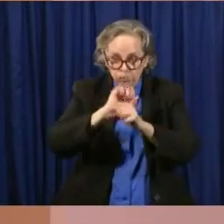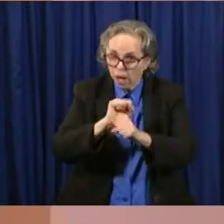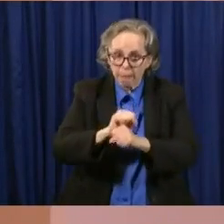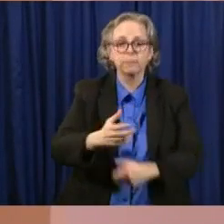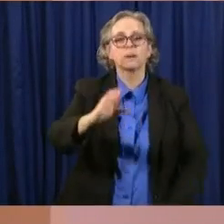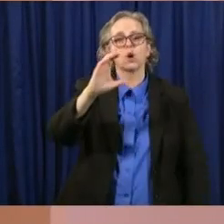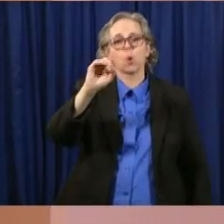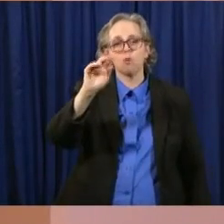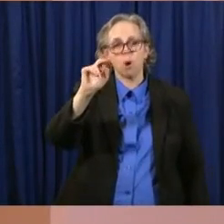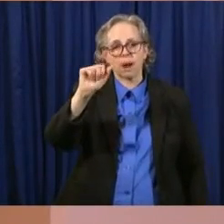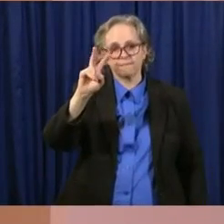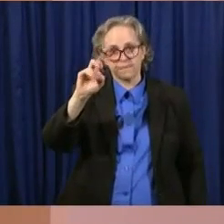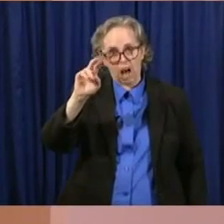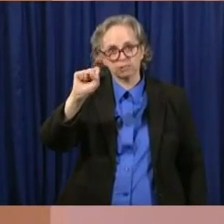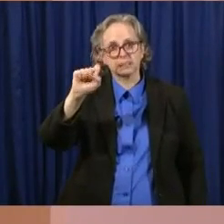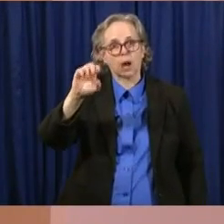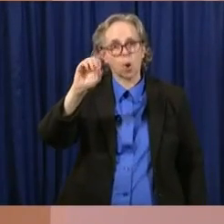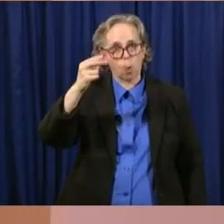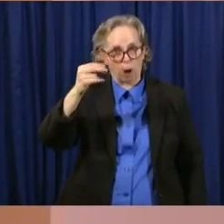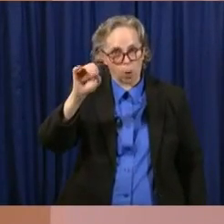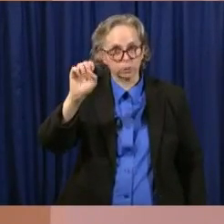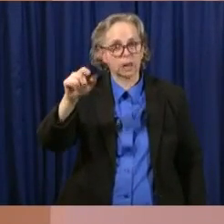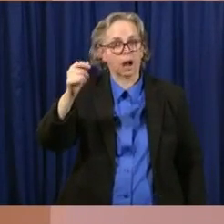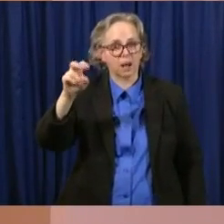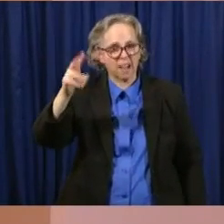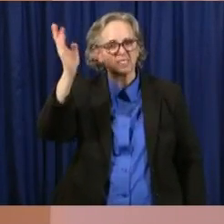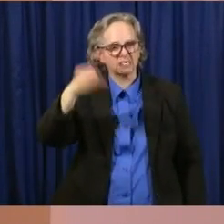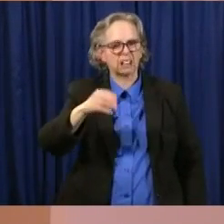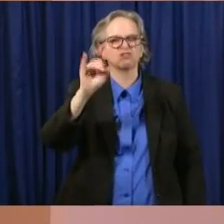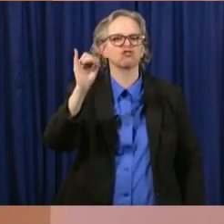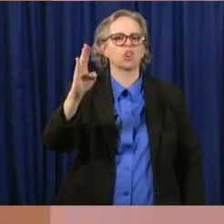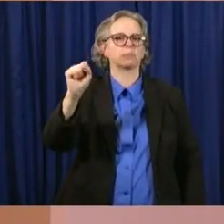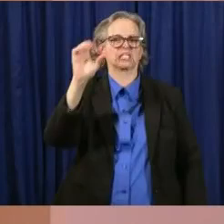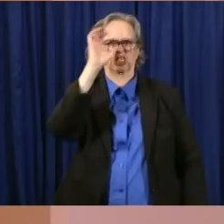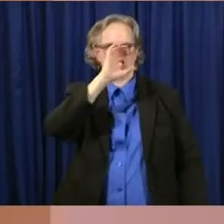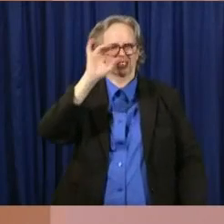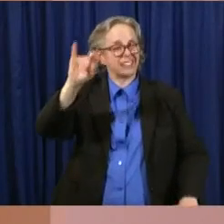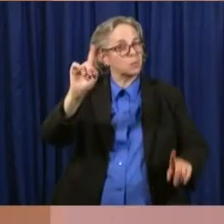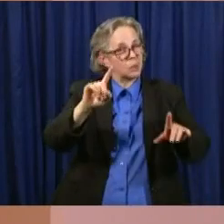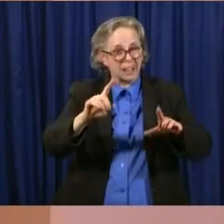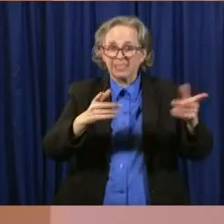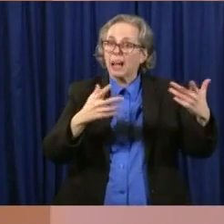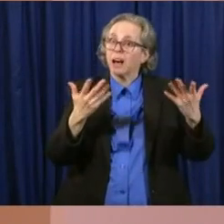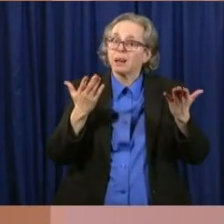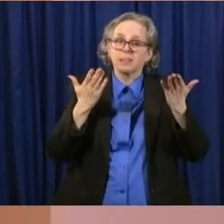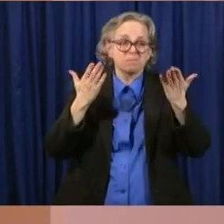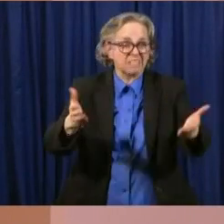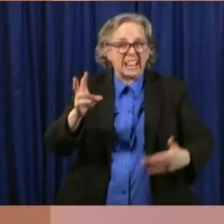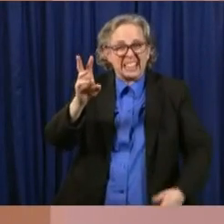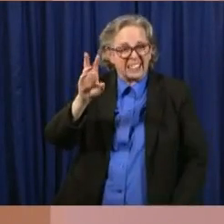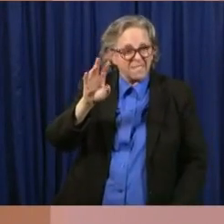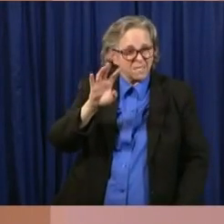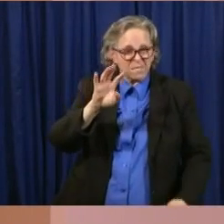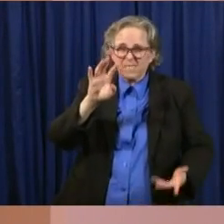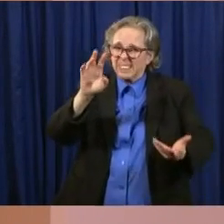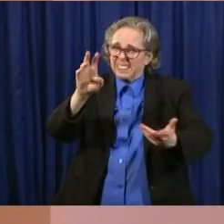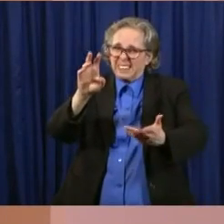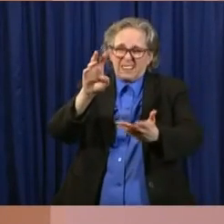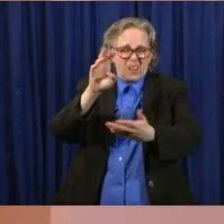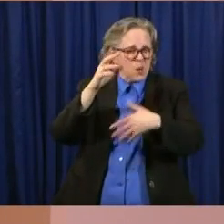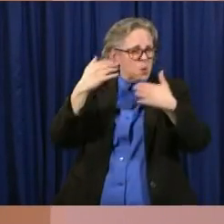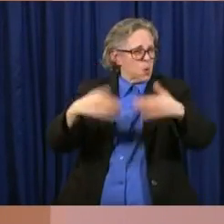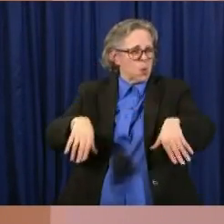uh, we, they continue to add jobs. 669 employers on there today with 41,433